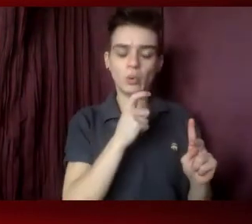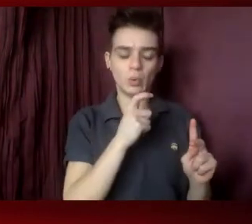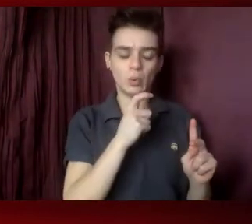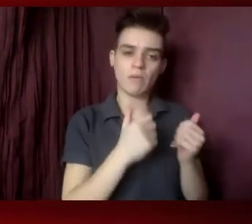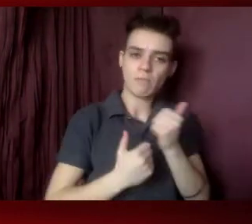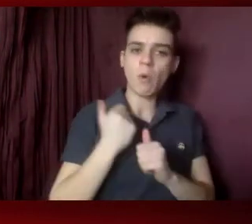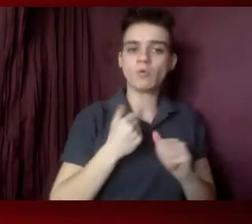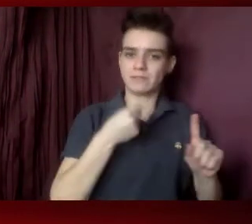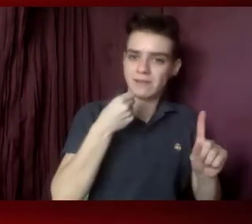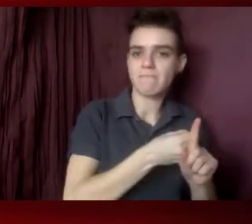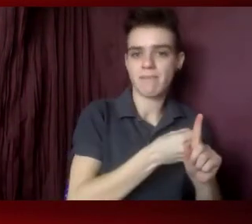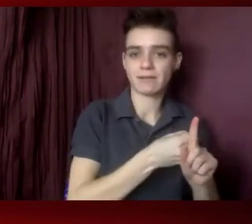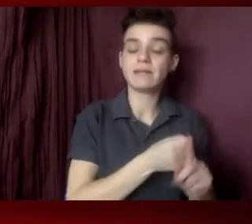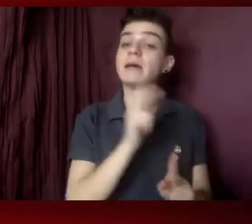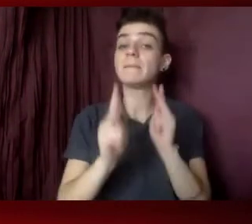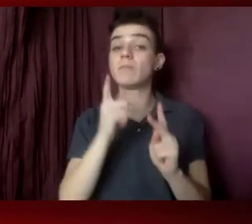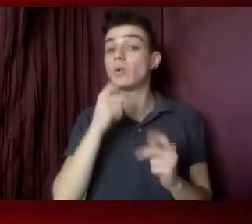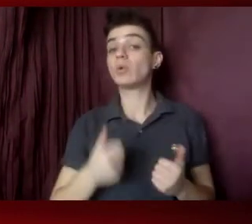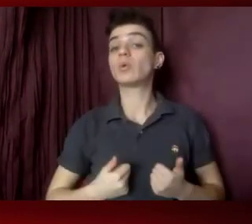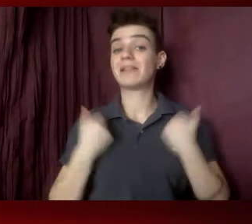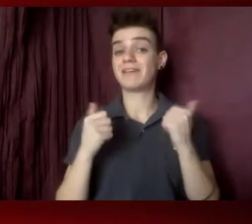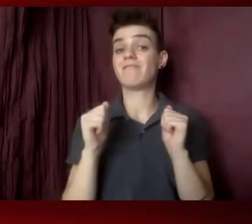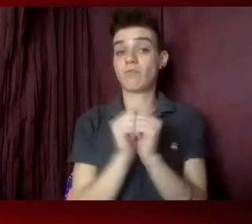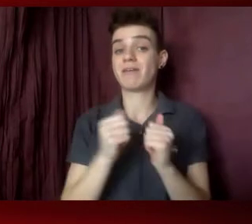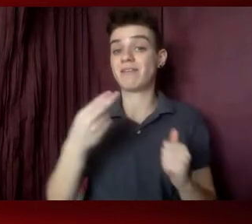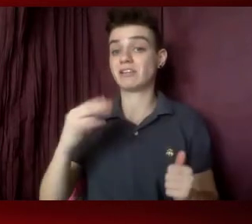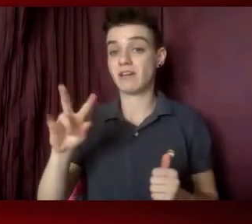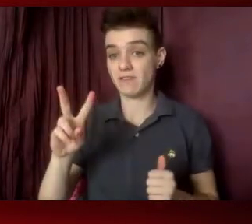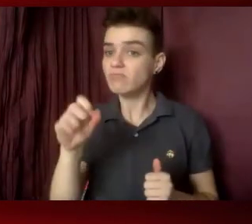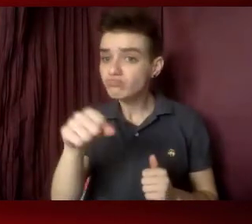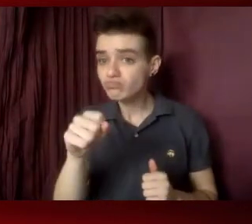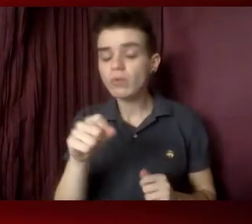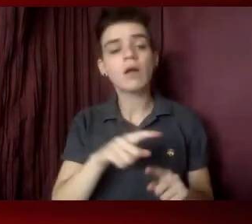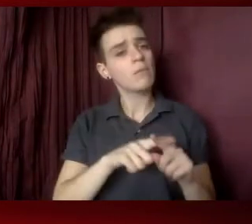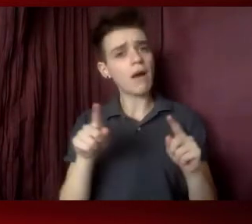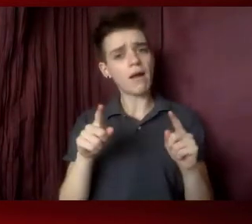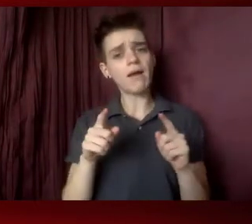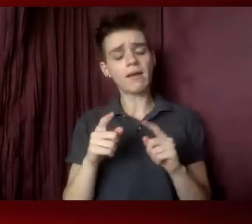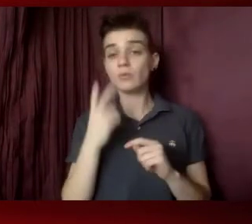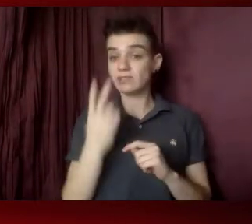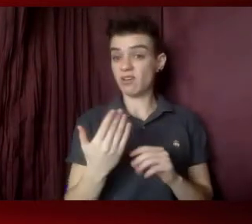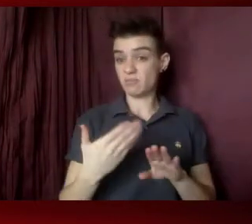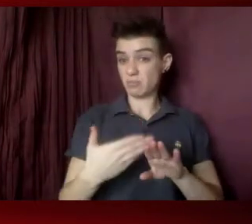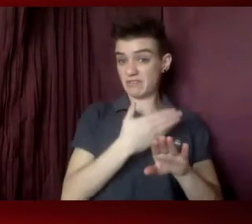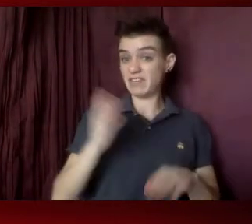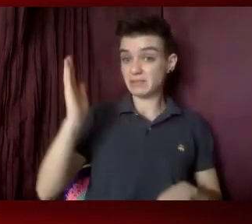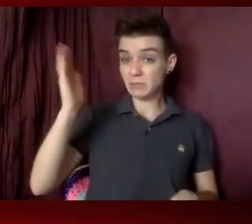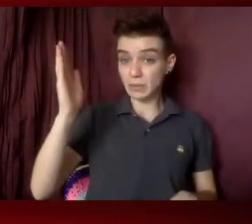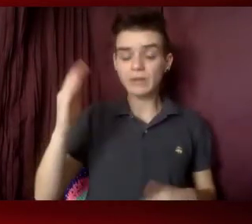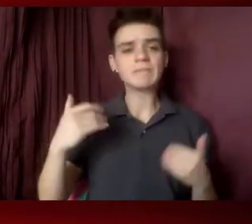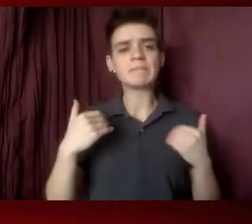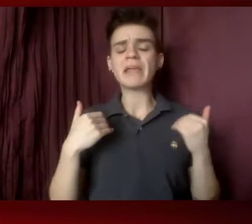state. So of course people living with HIV, but among us, as we just saw in the previous presentation, there's all these